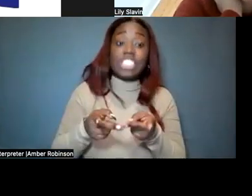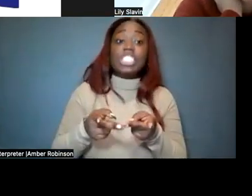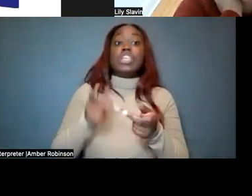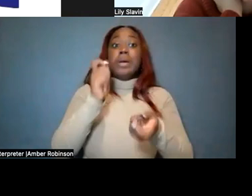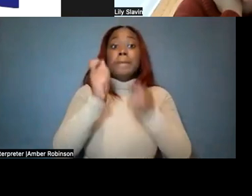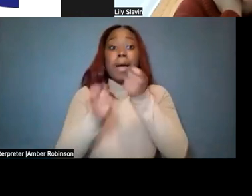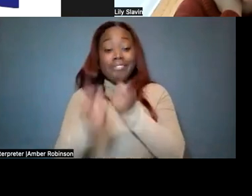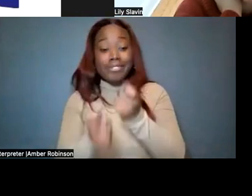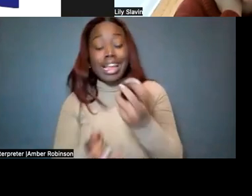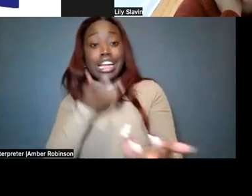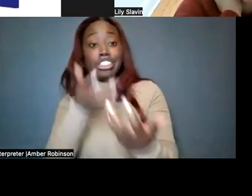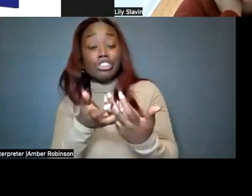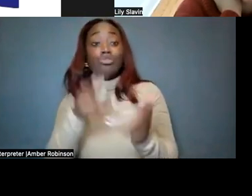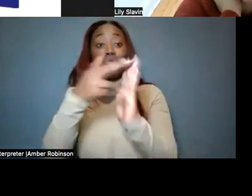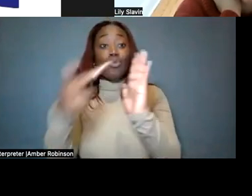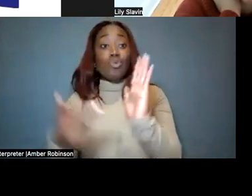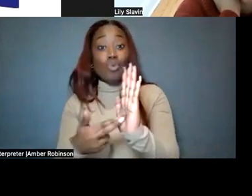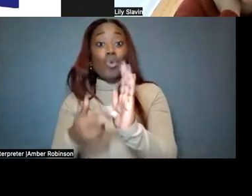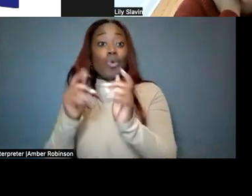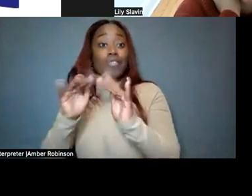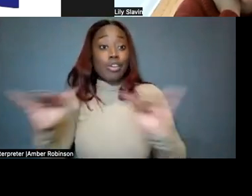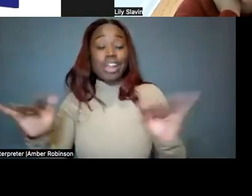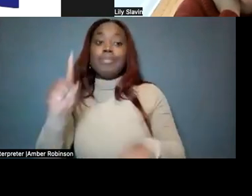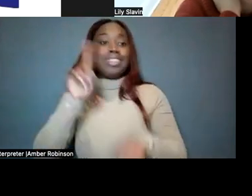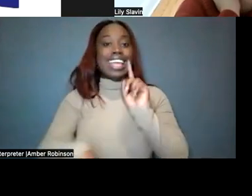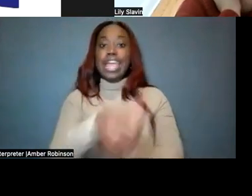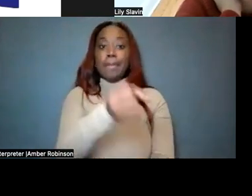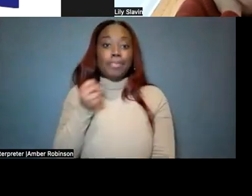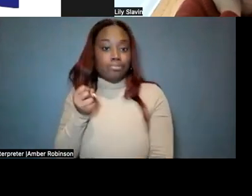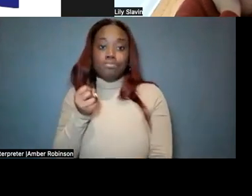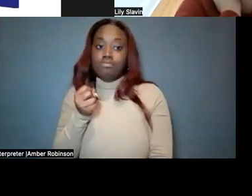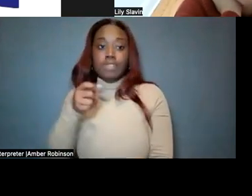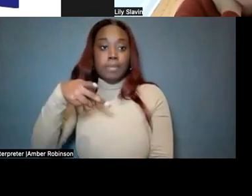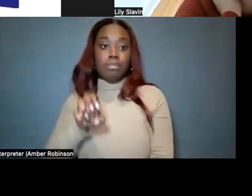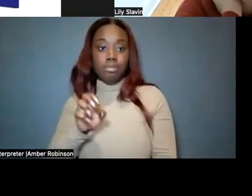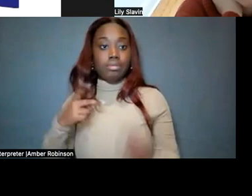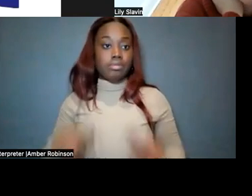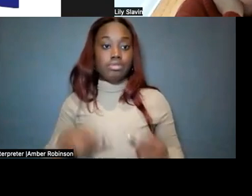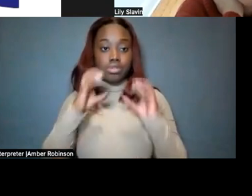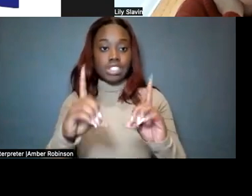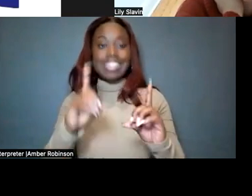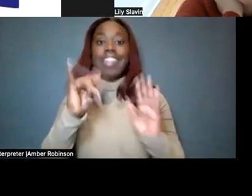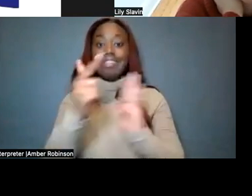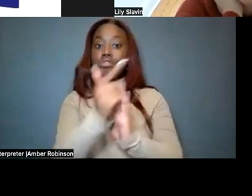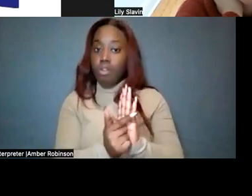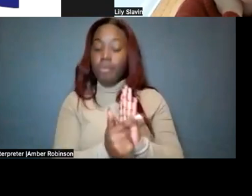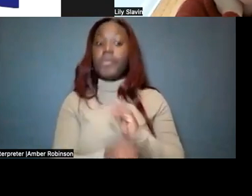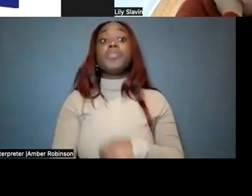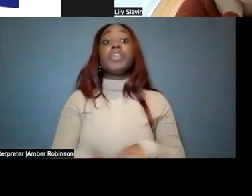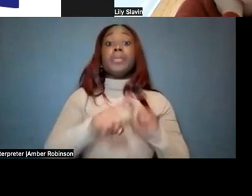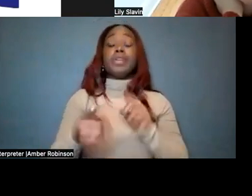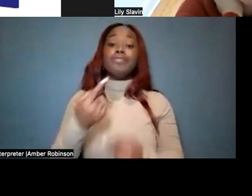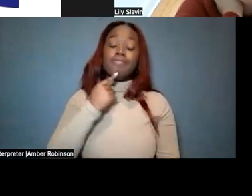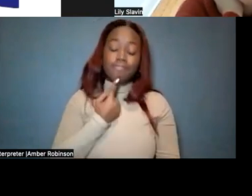variations, and they can give you advice, but they can't pull out. And that's what the law says. But unfortunately,